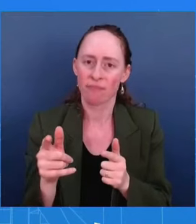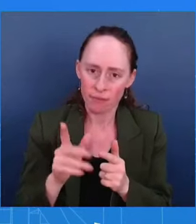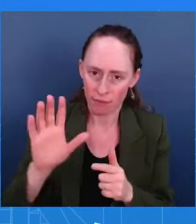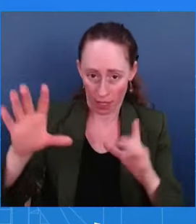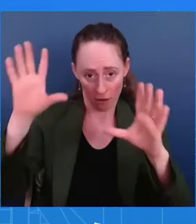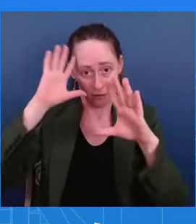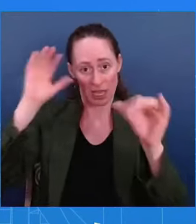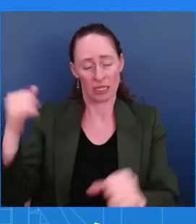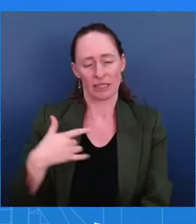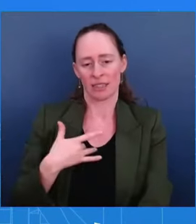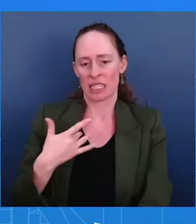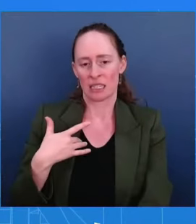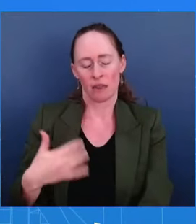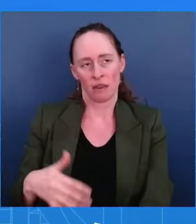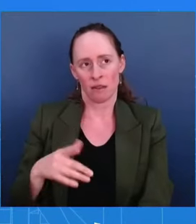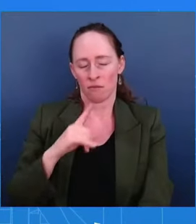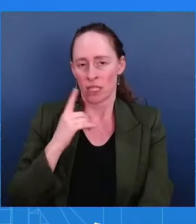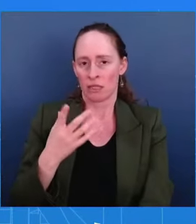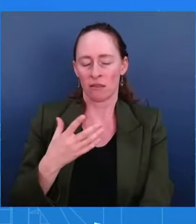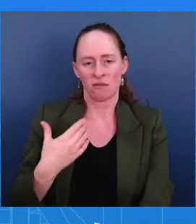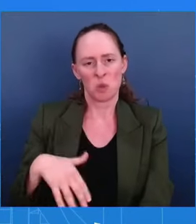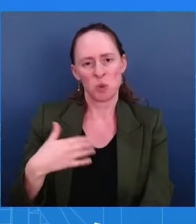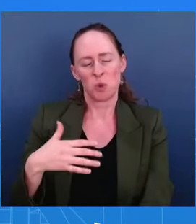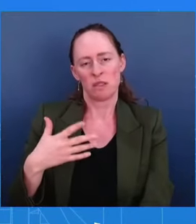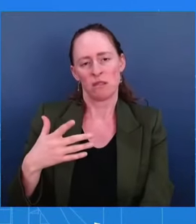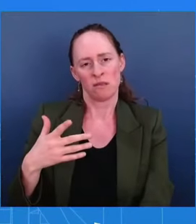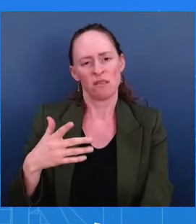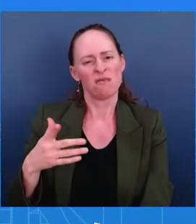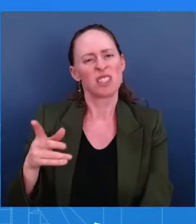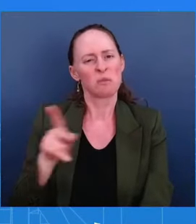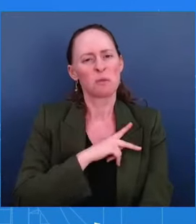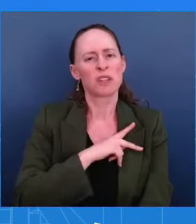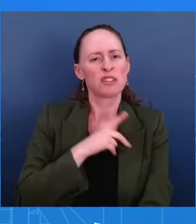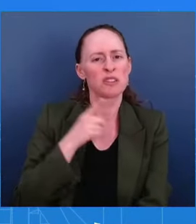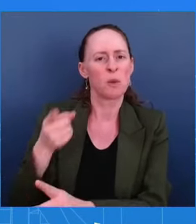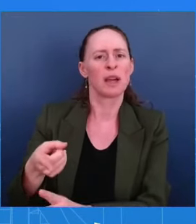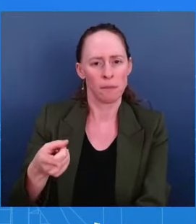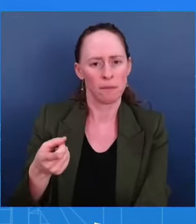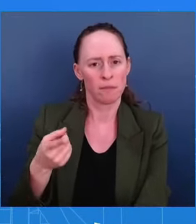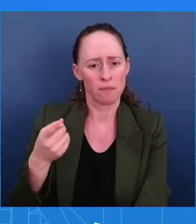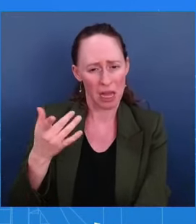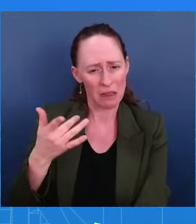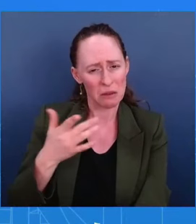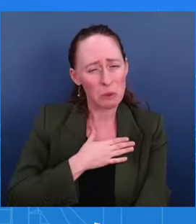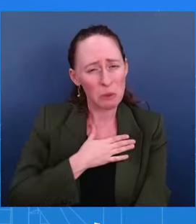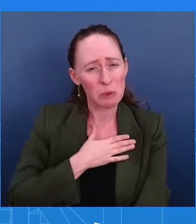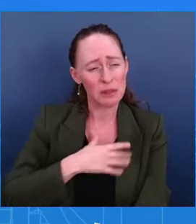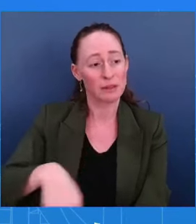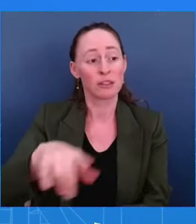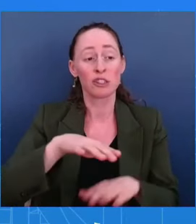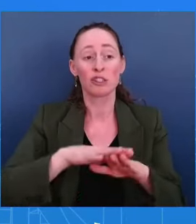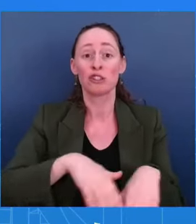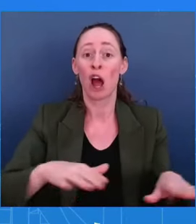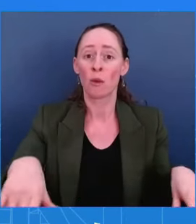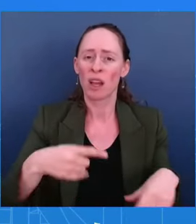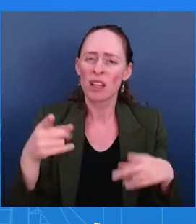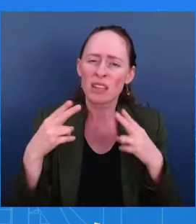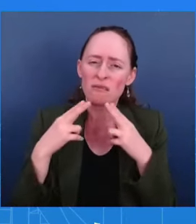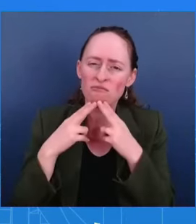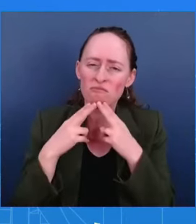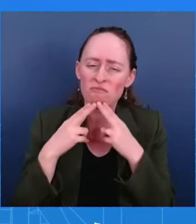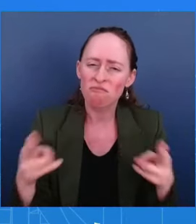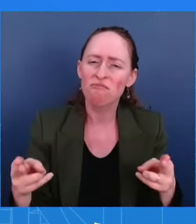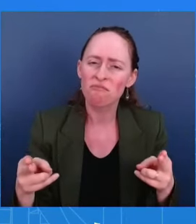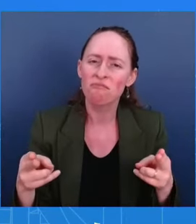you know, you hear something like that. These are children. Children. Let's follow up that on